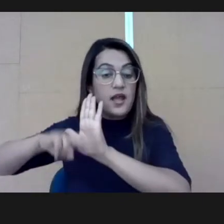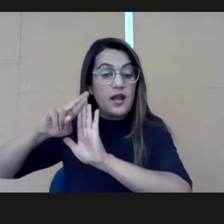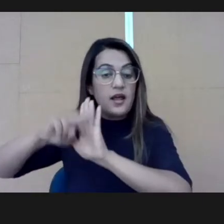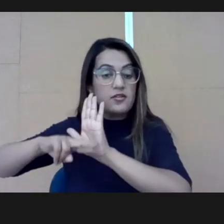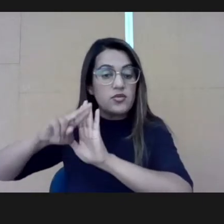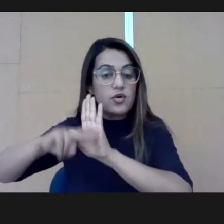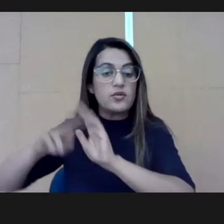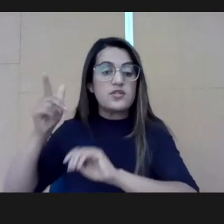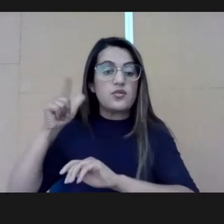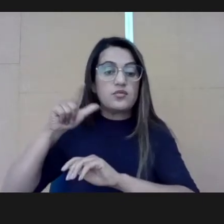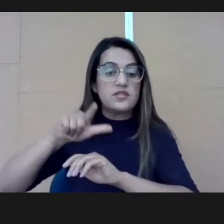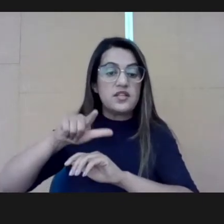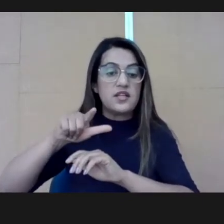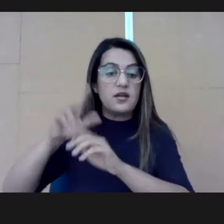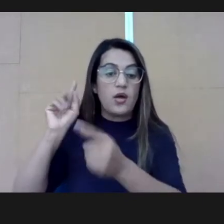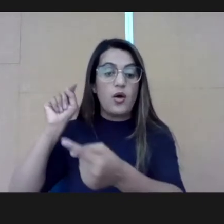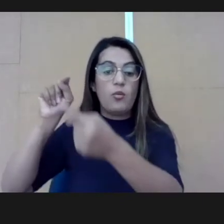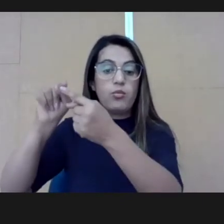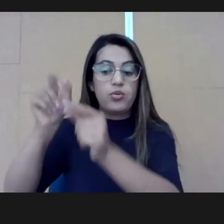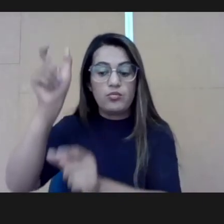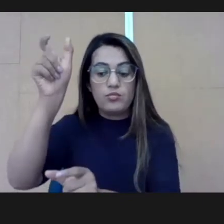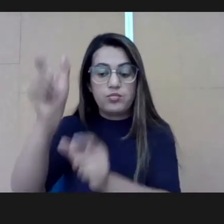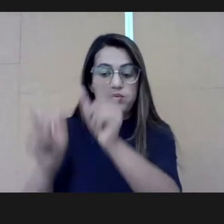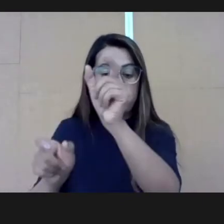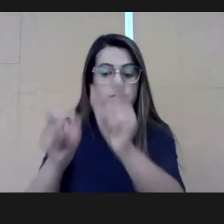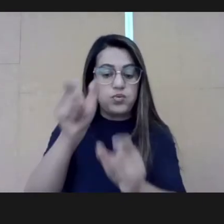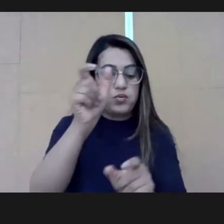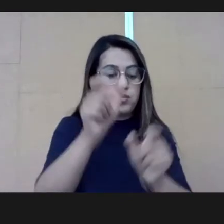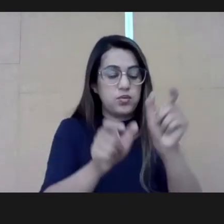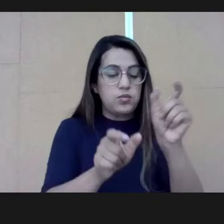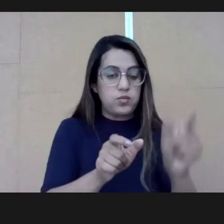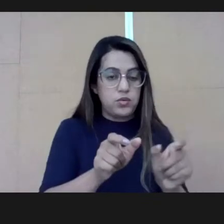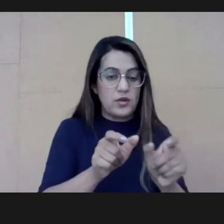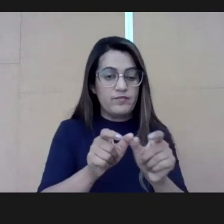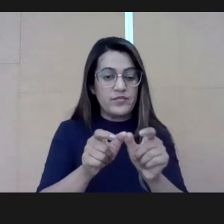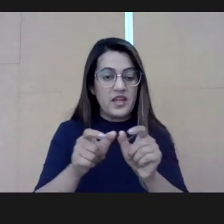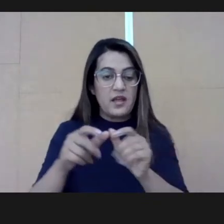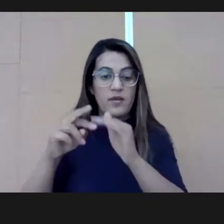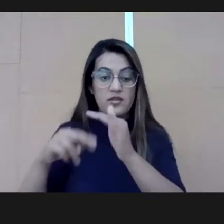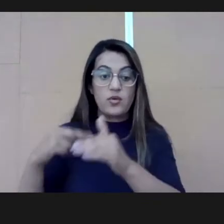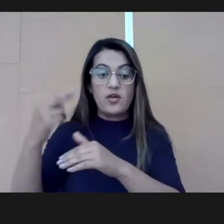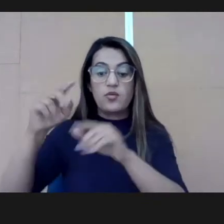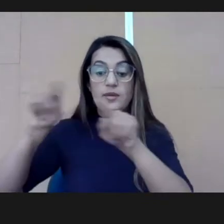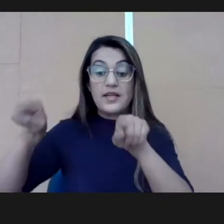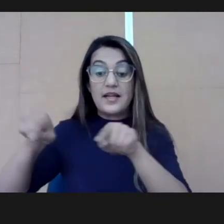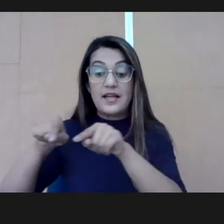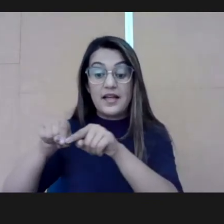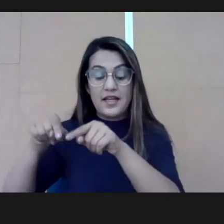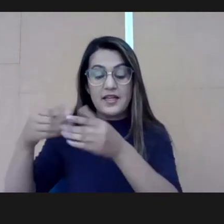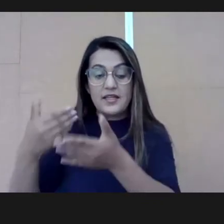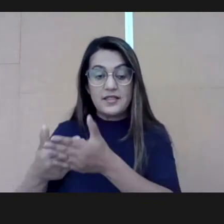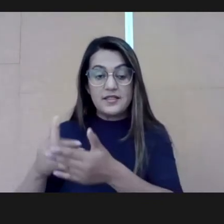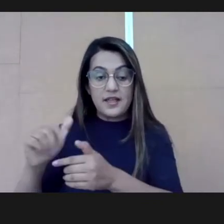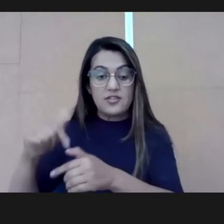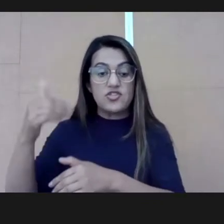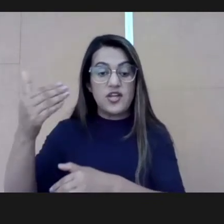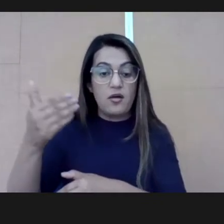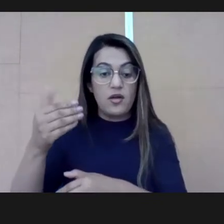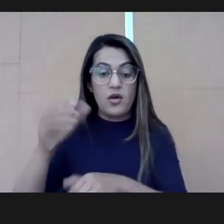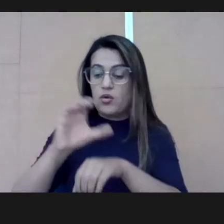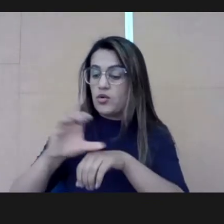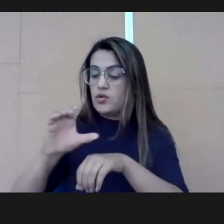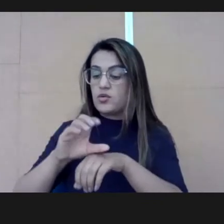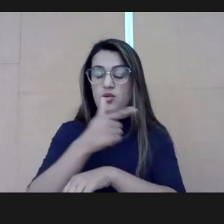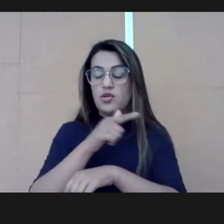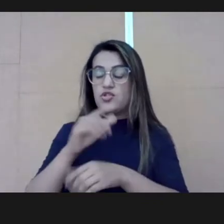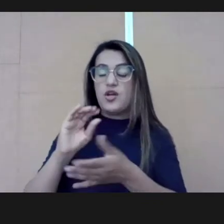every week. And we started to gather more people. It was one more resource. Our